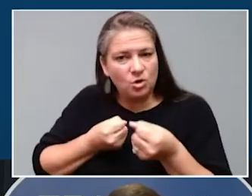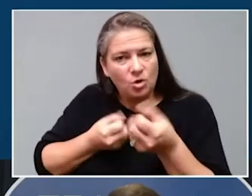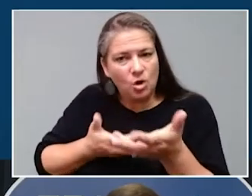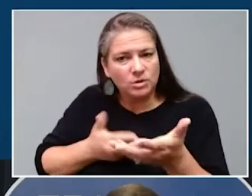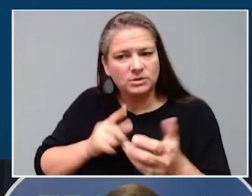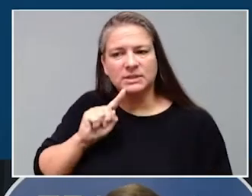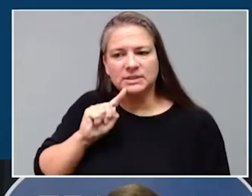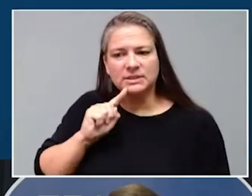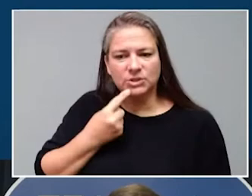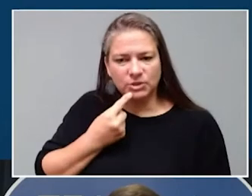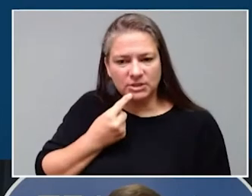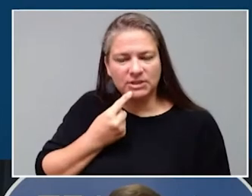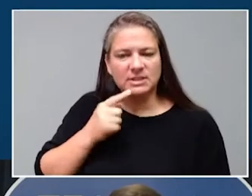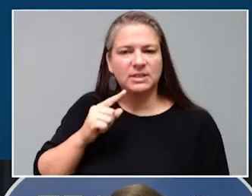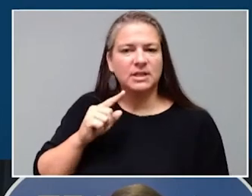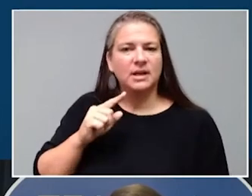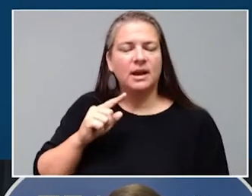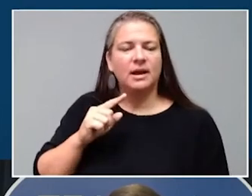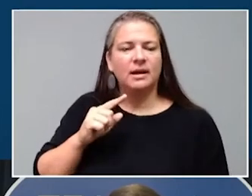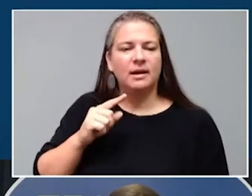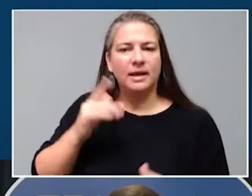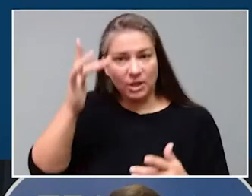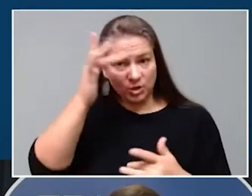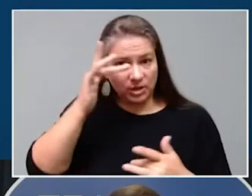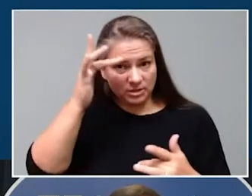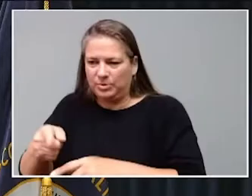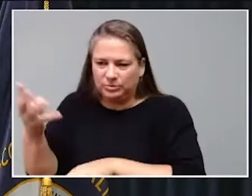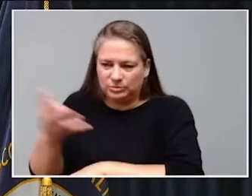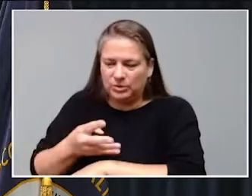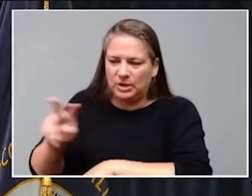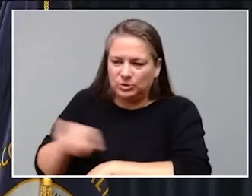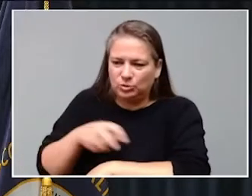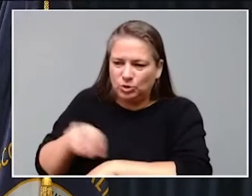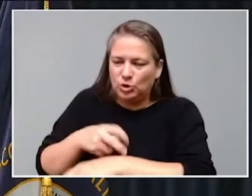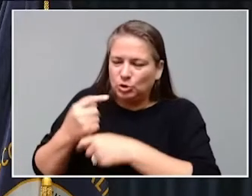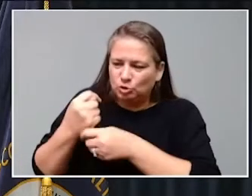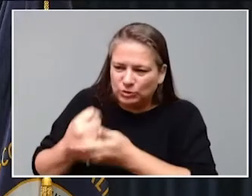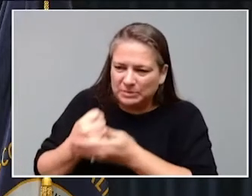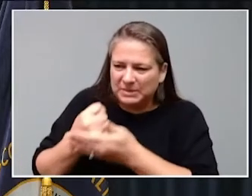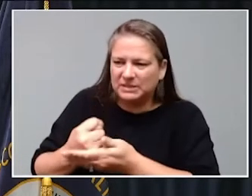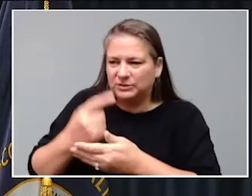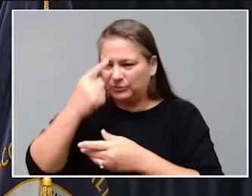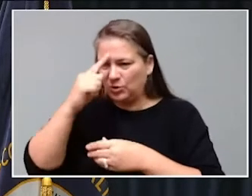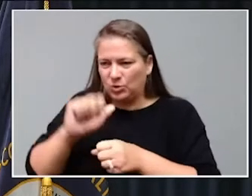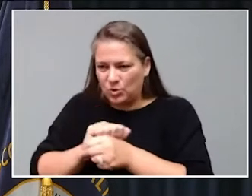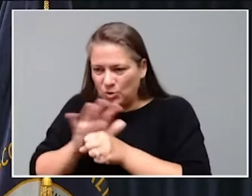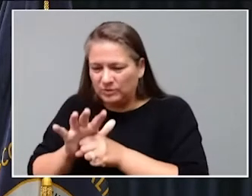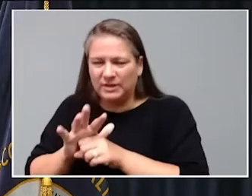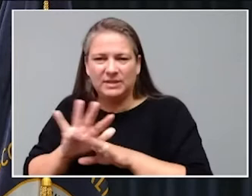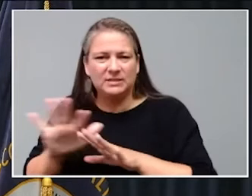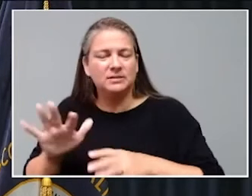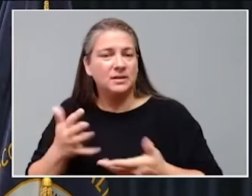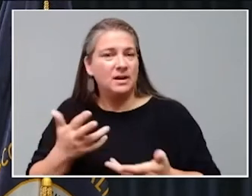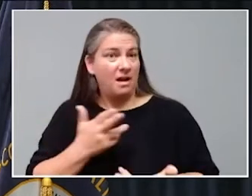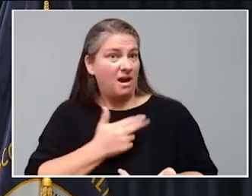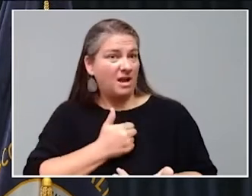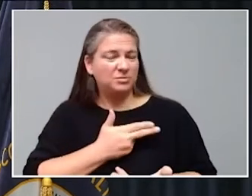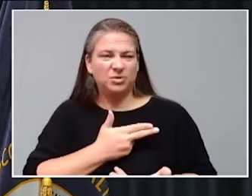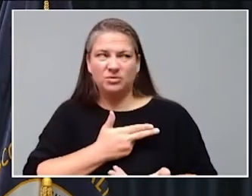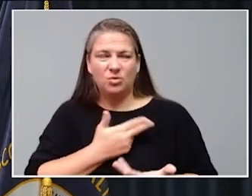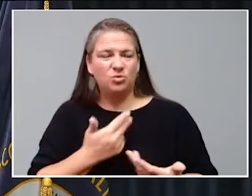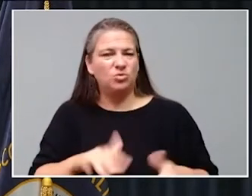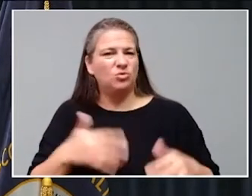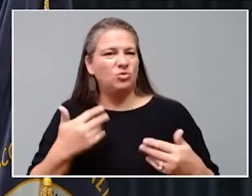And the lack of beds is not just bad news for COVID patients. Folks, our hospital situation has never been more dire in my